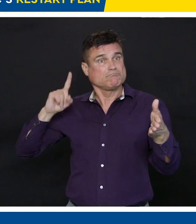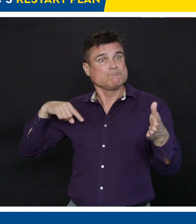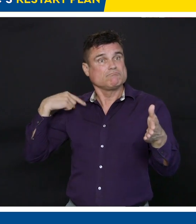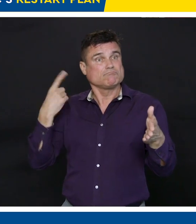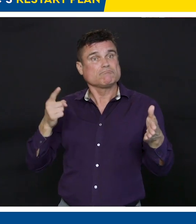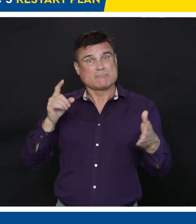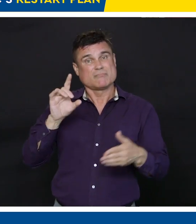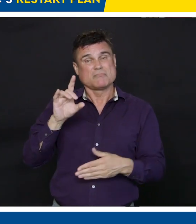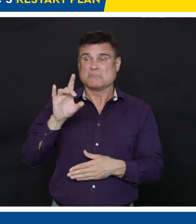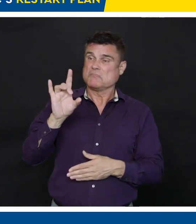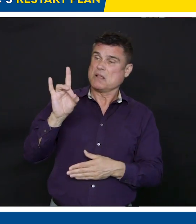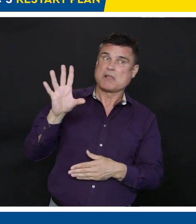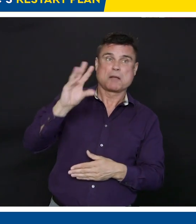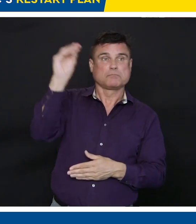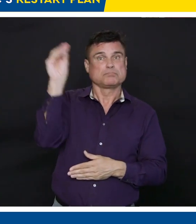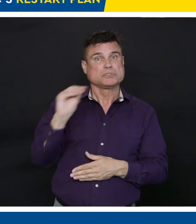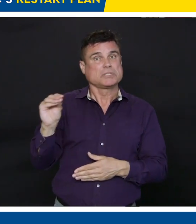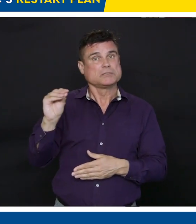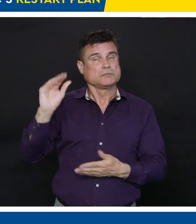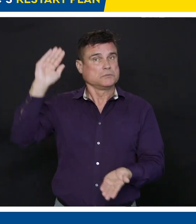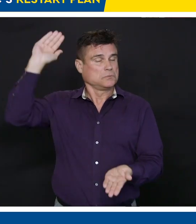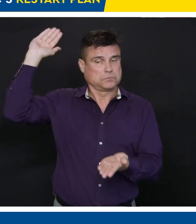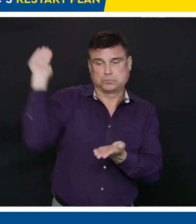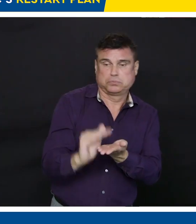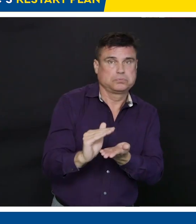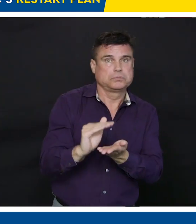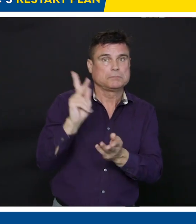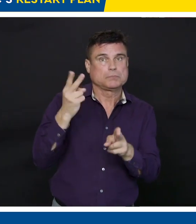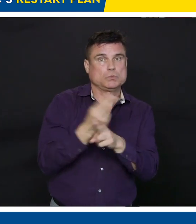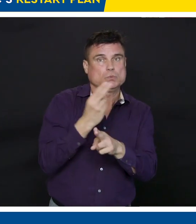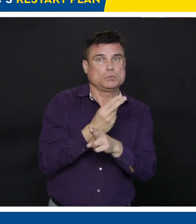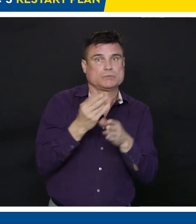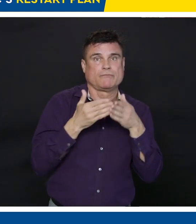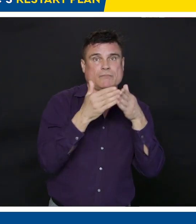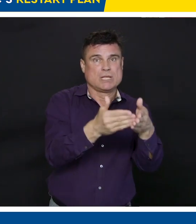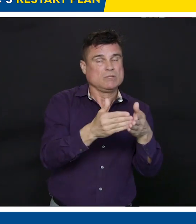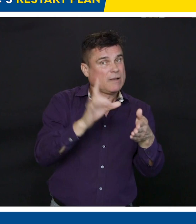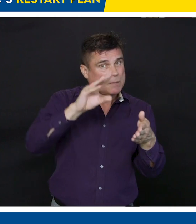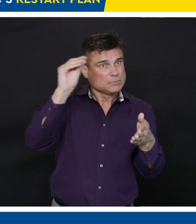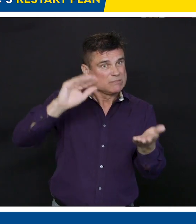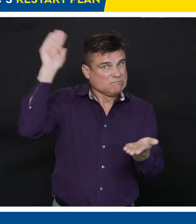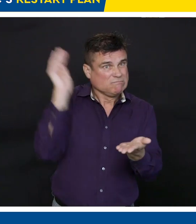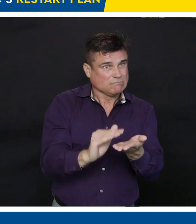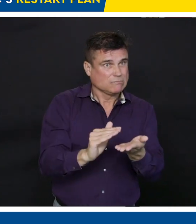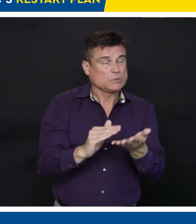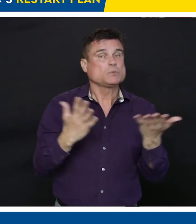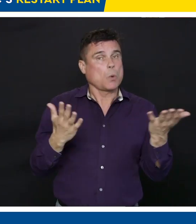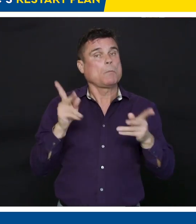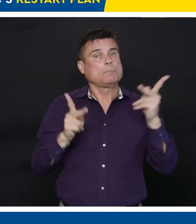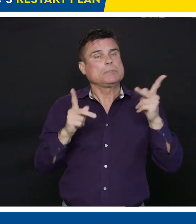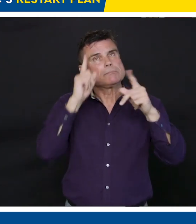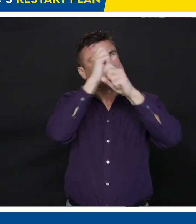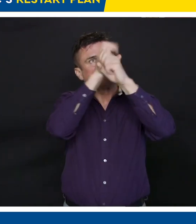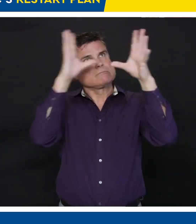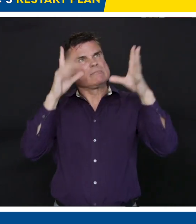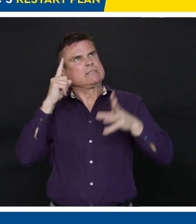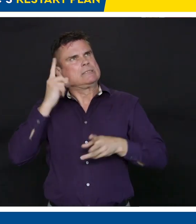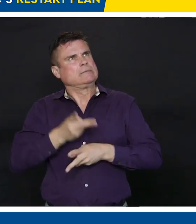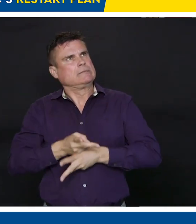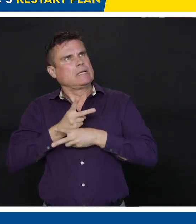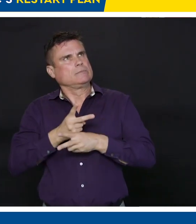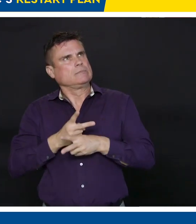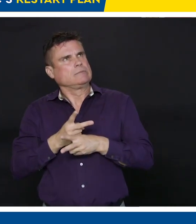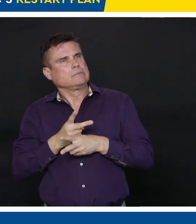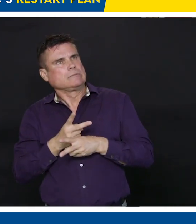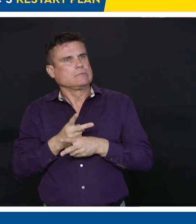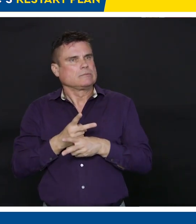or not an enormous amount of non-essential trips. But, again, I hope people will exercise their good judgment and not travel to another